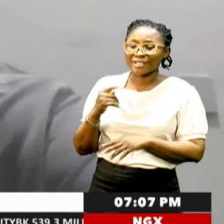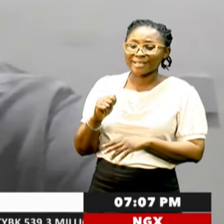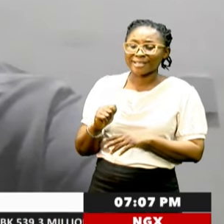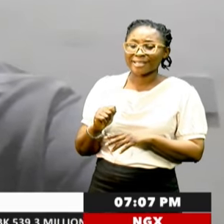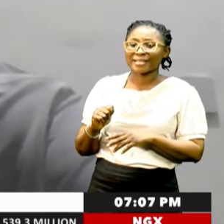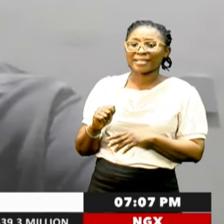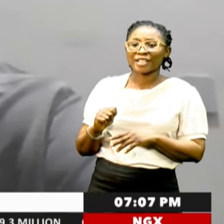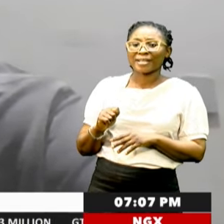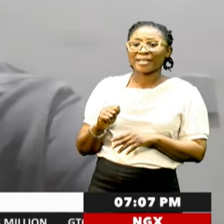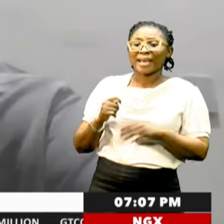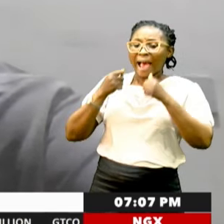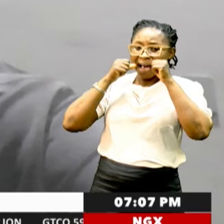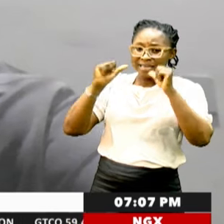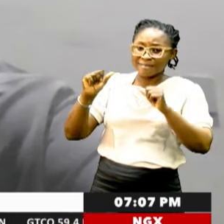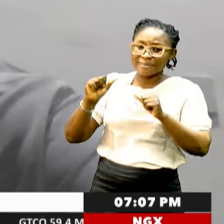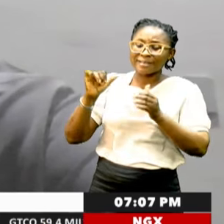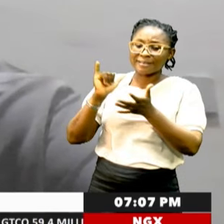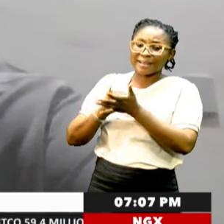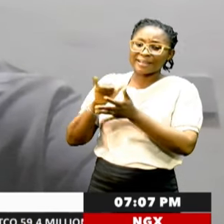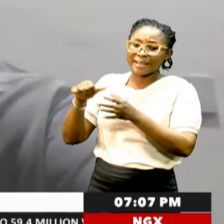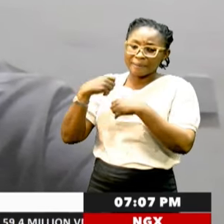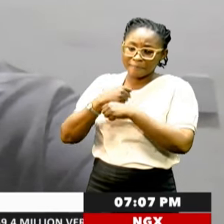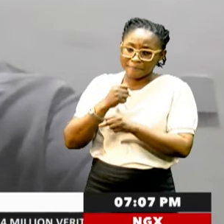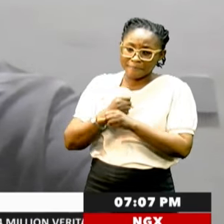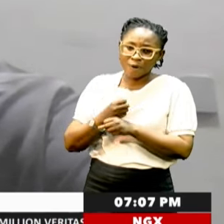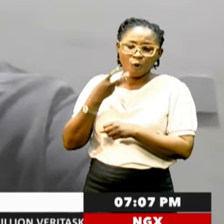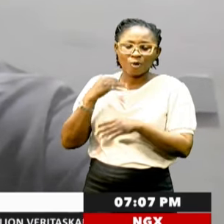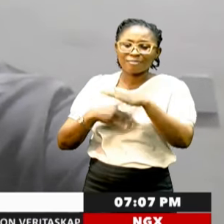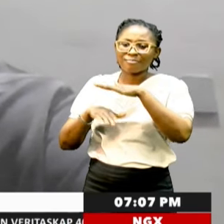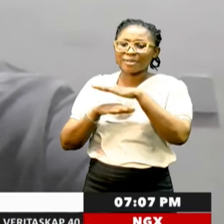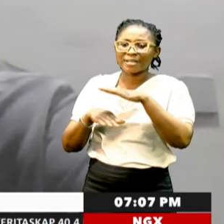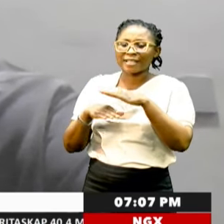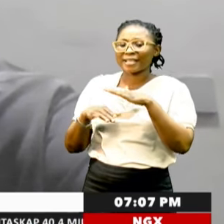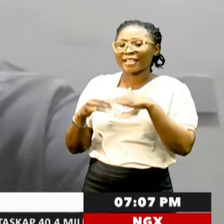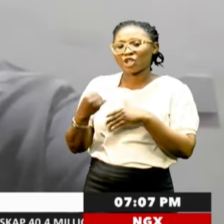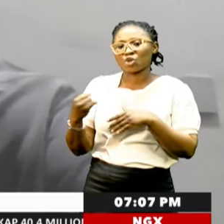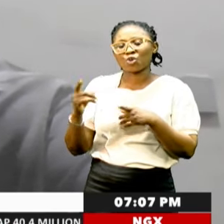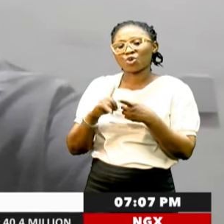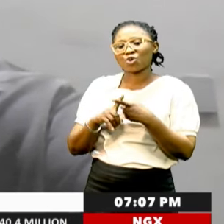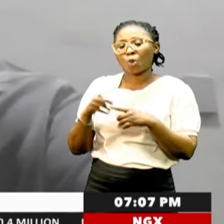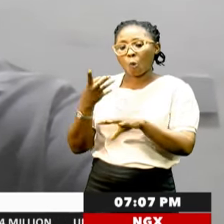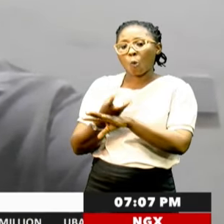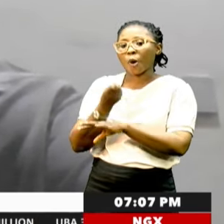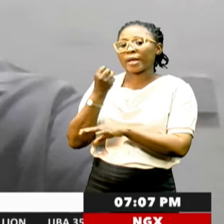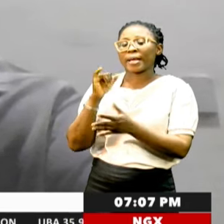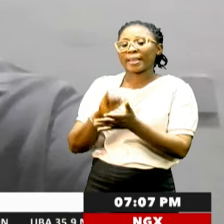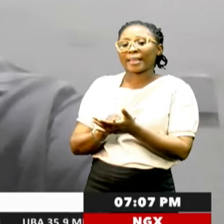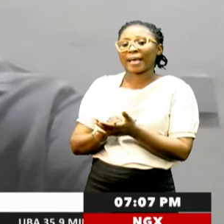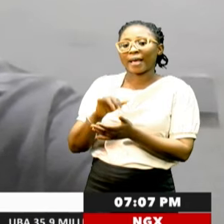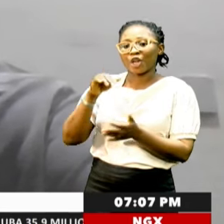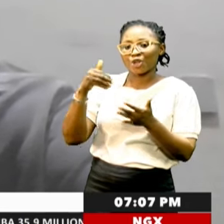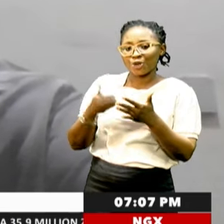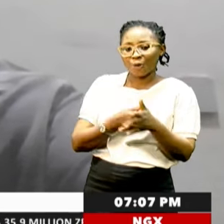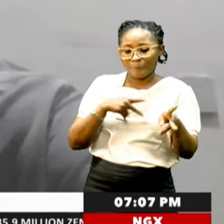that the United Kingdom has had to go through, was basically instrumental to the wean, which Karstema currently